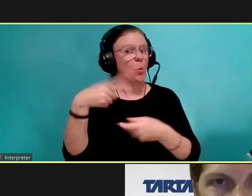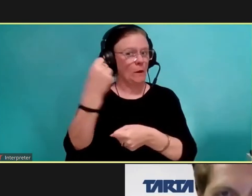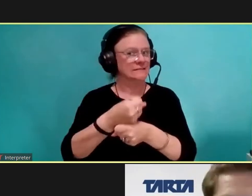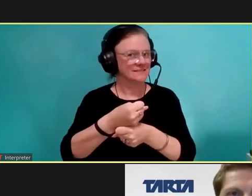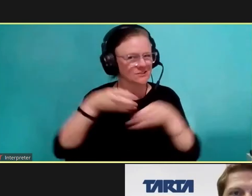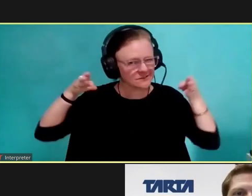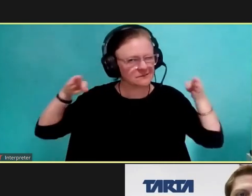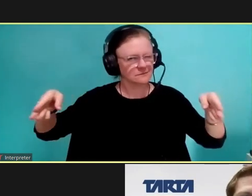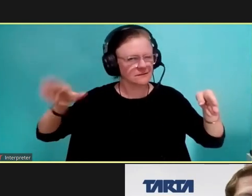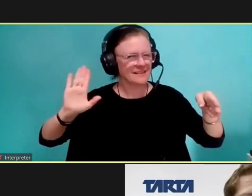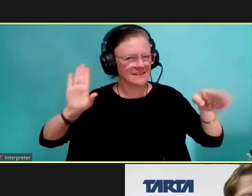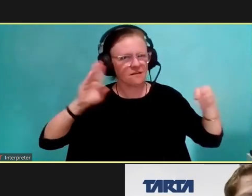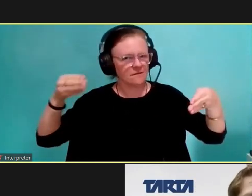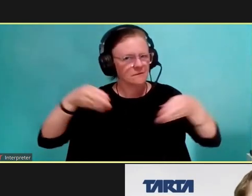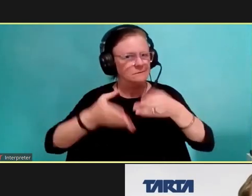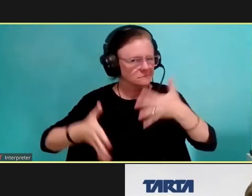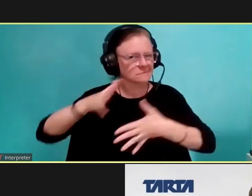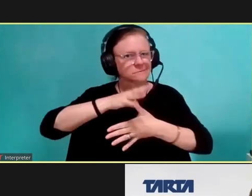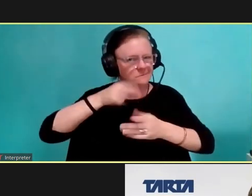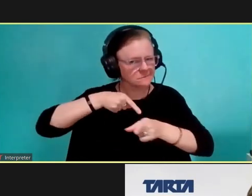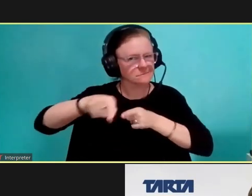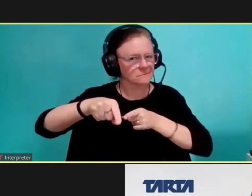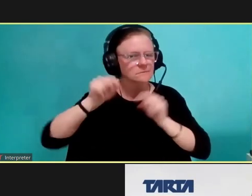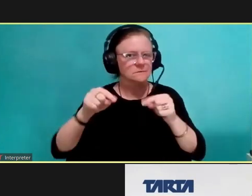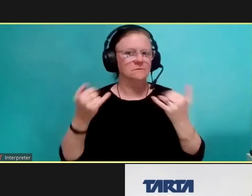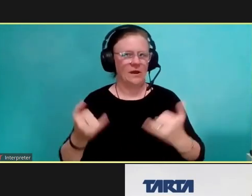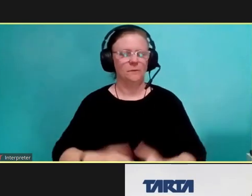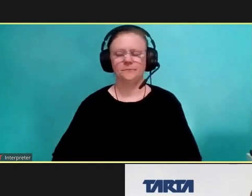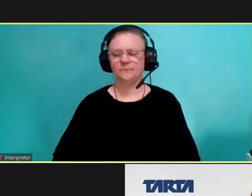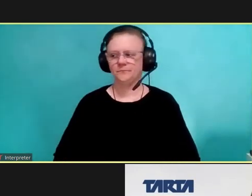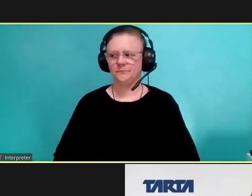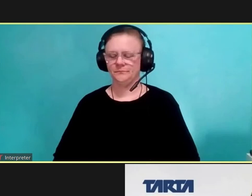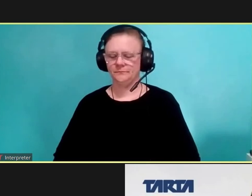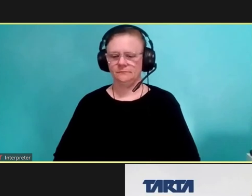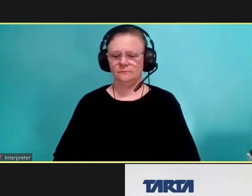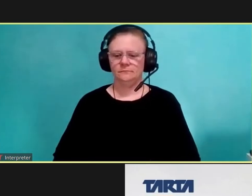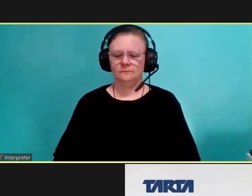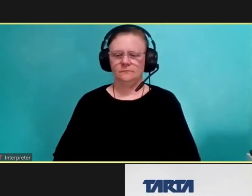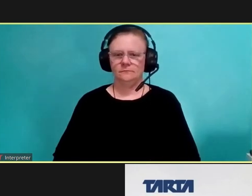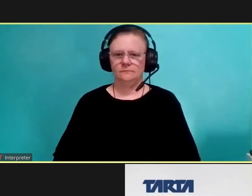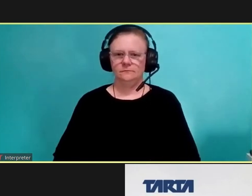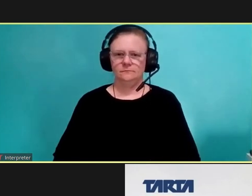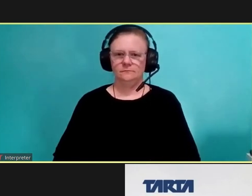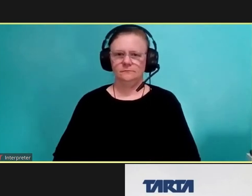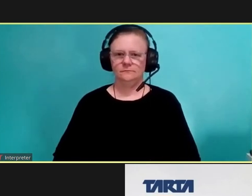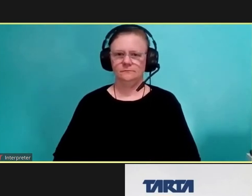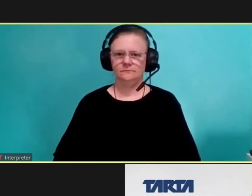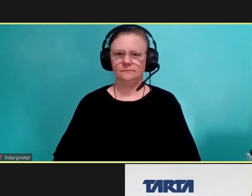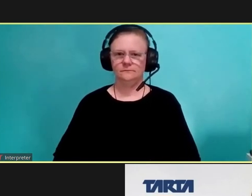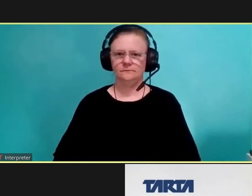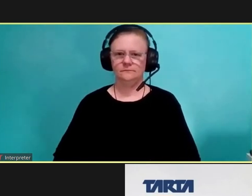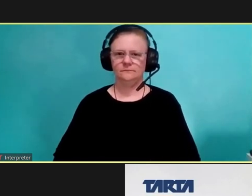due to COVID-19, and we will prioritize those questions first. Crystal All righty. Crystal